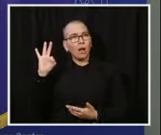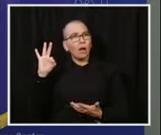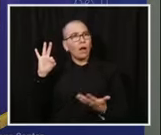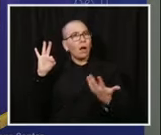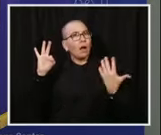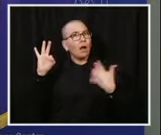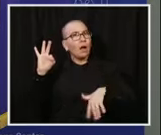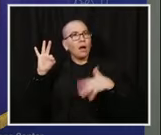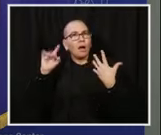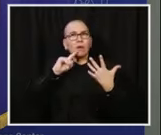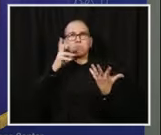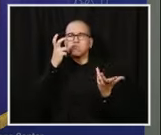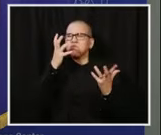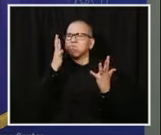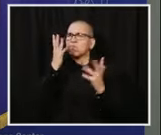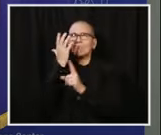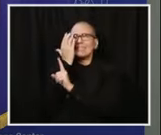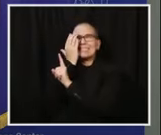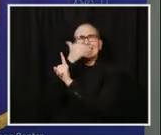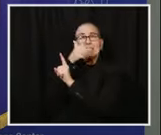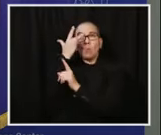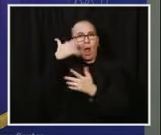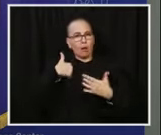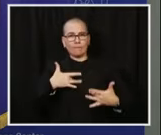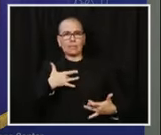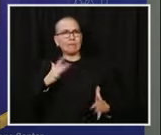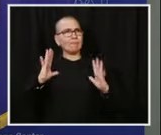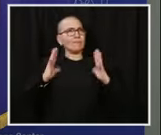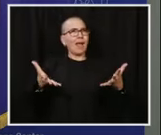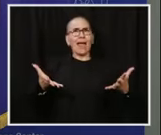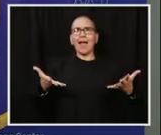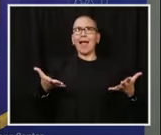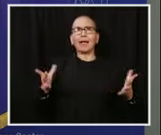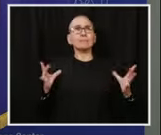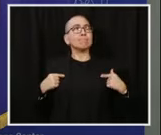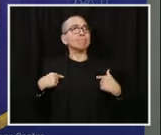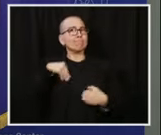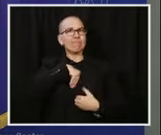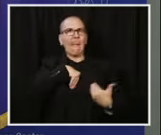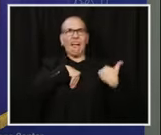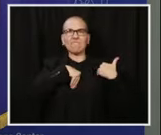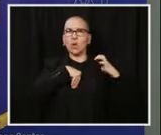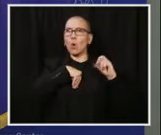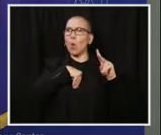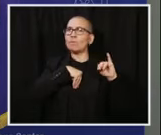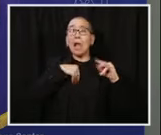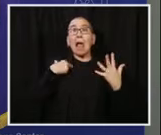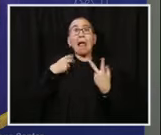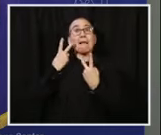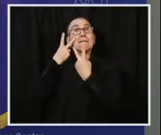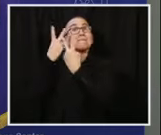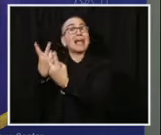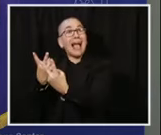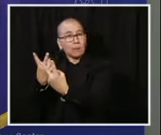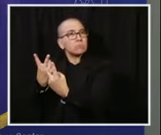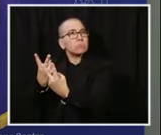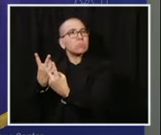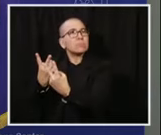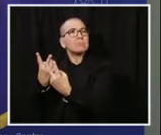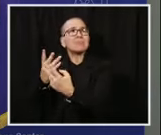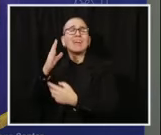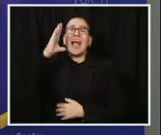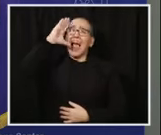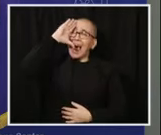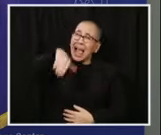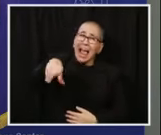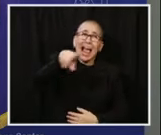Wearing your mask can help so much. I understand that people have concerns about wearing their masks, but this is bigger than you